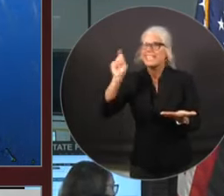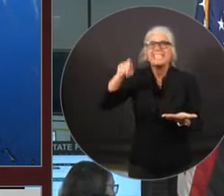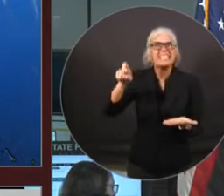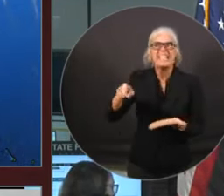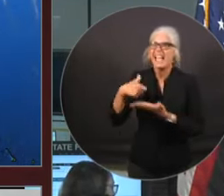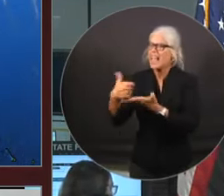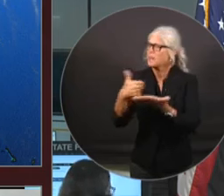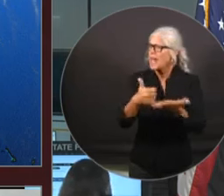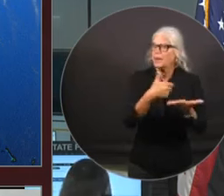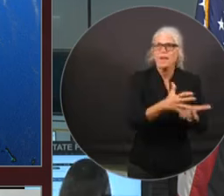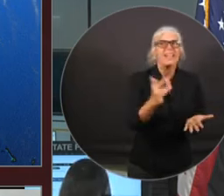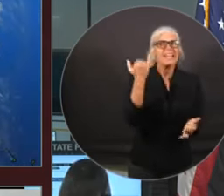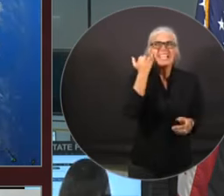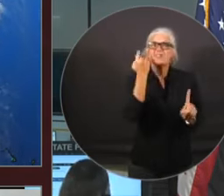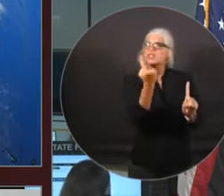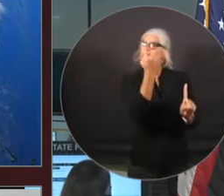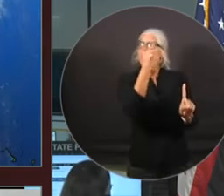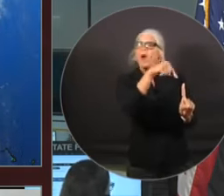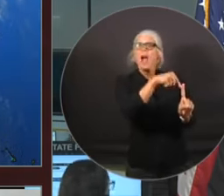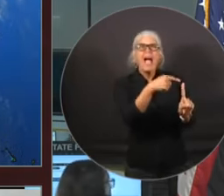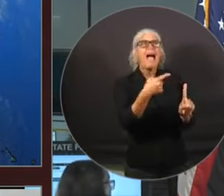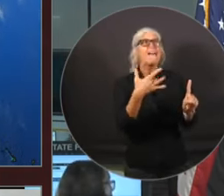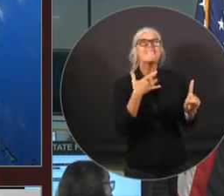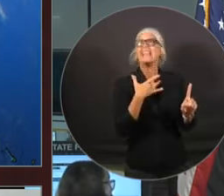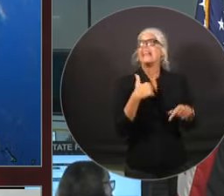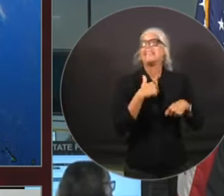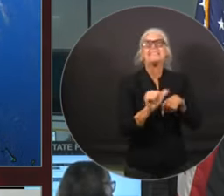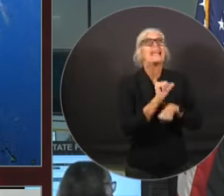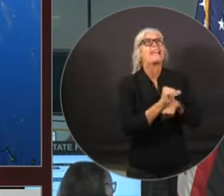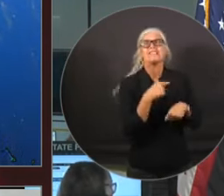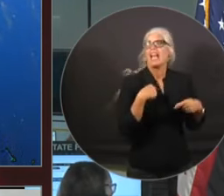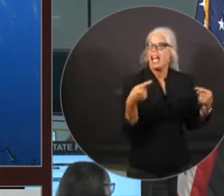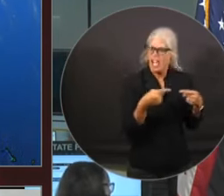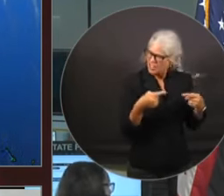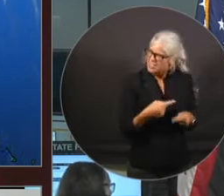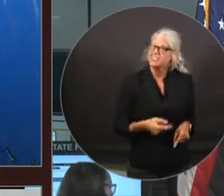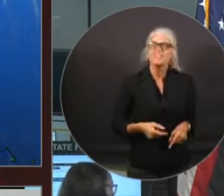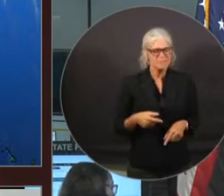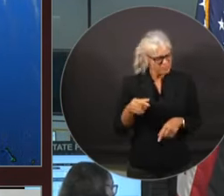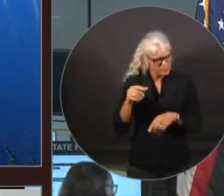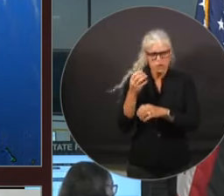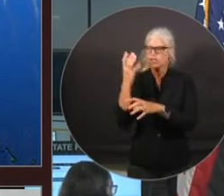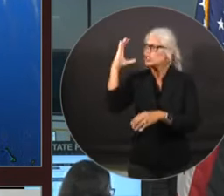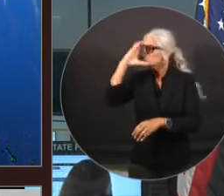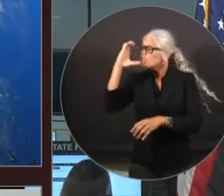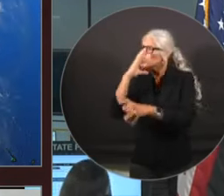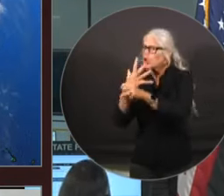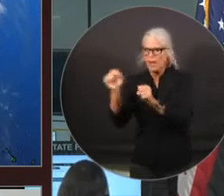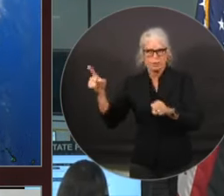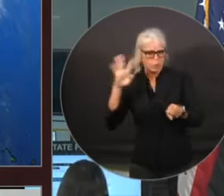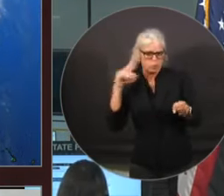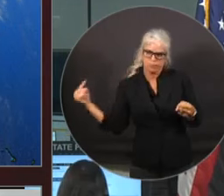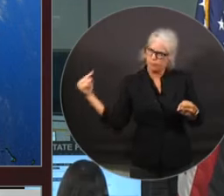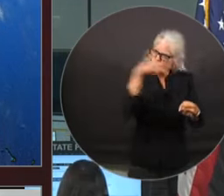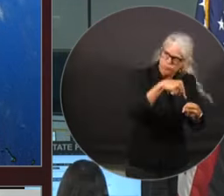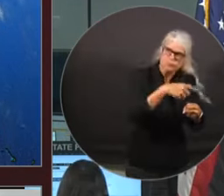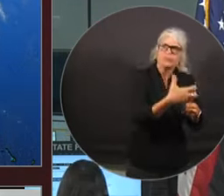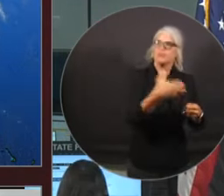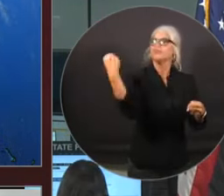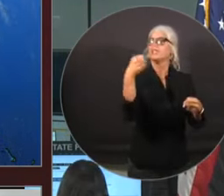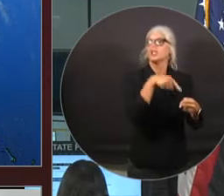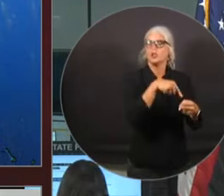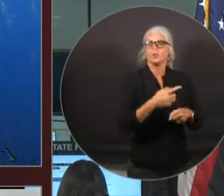harm's way as the storm passes, we have search and rescue that will be there. Local law enforcement will be their local emergency